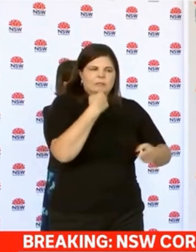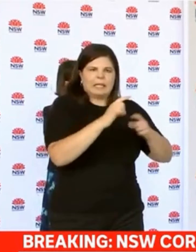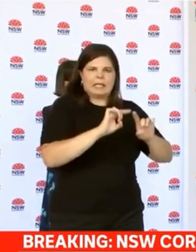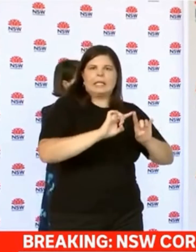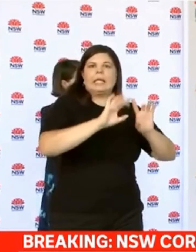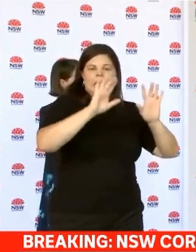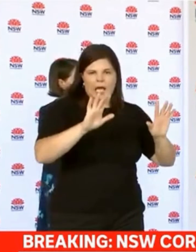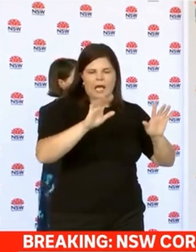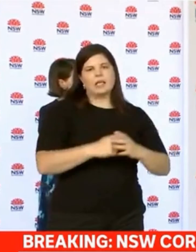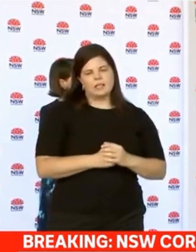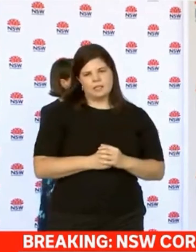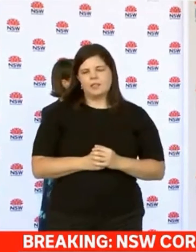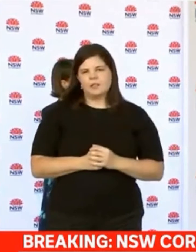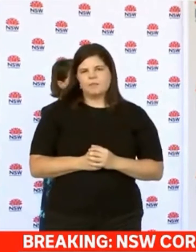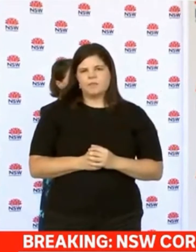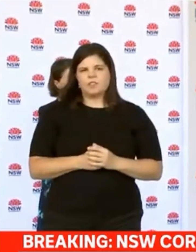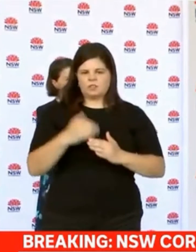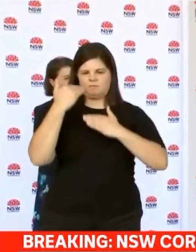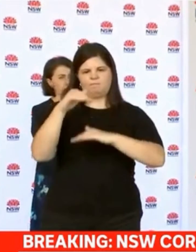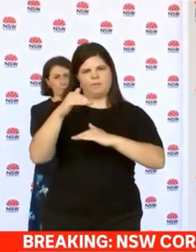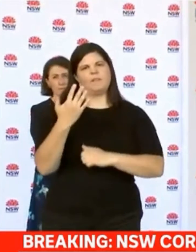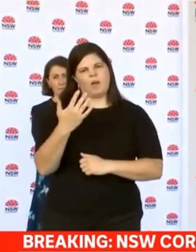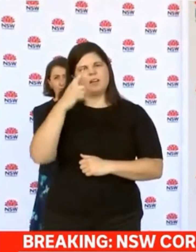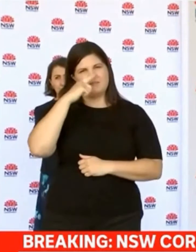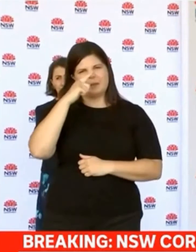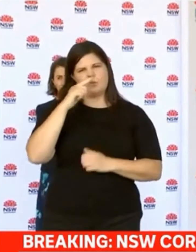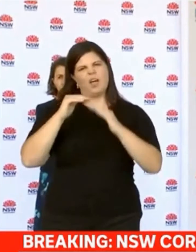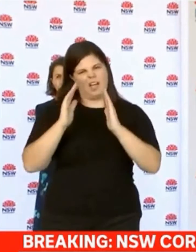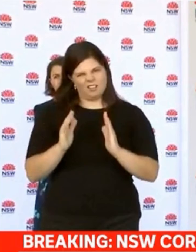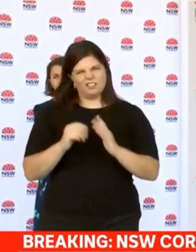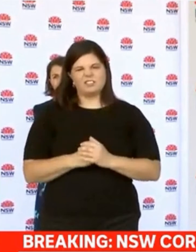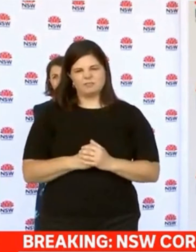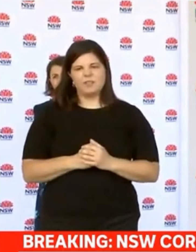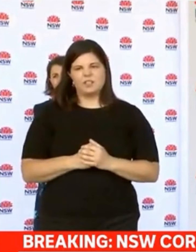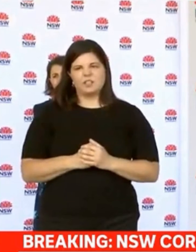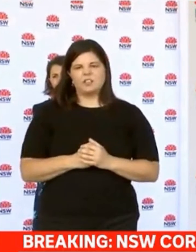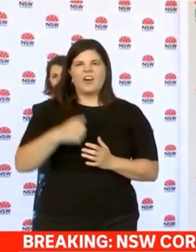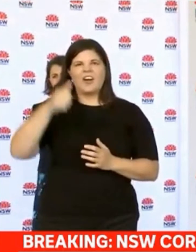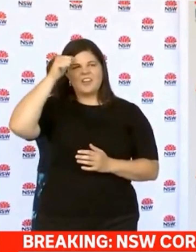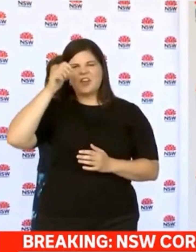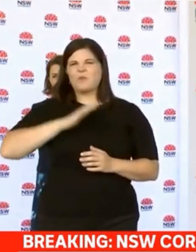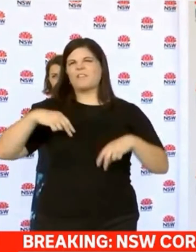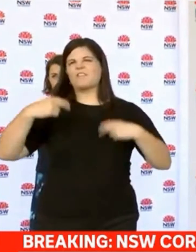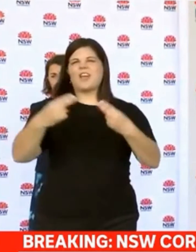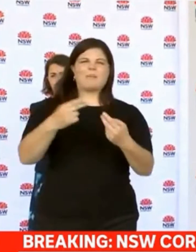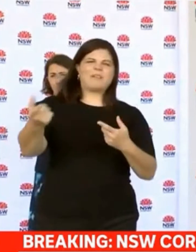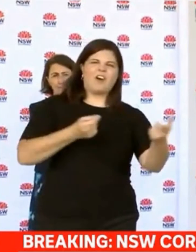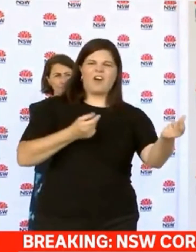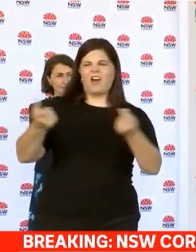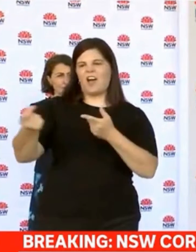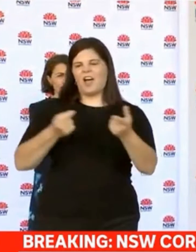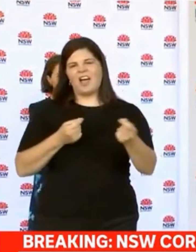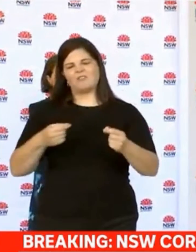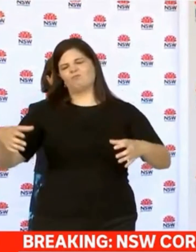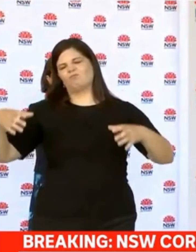that stick to the limits at the moment. Listen to the public health advice. I know it's great to have large families around but it